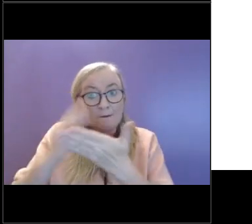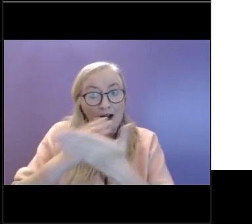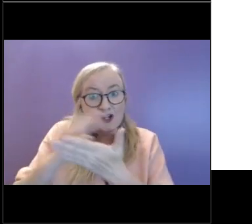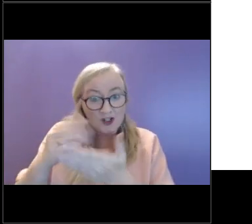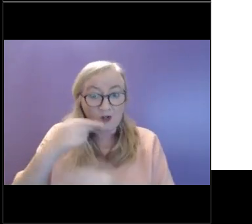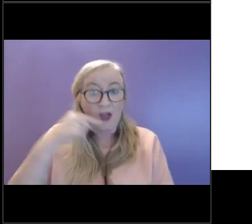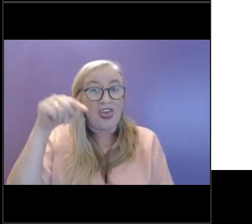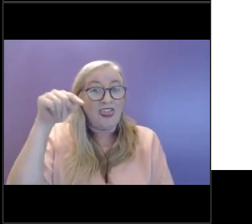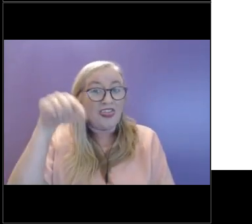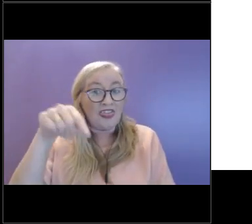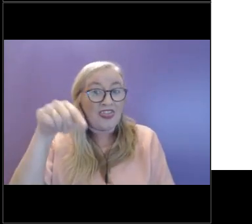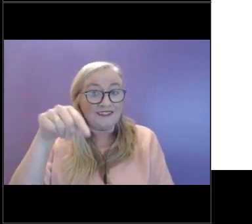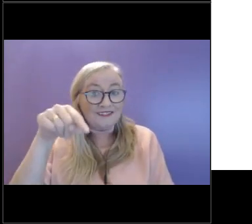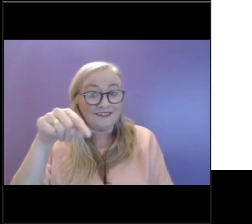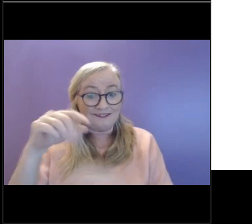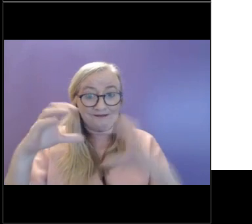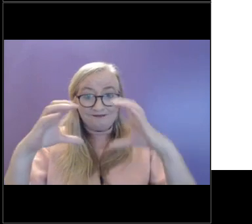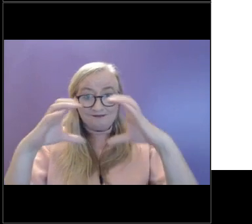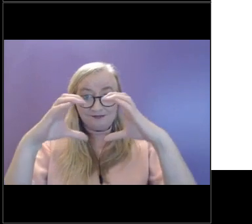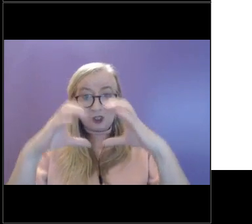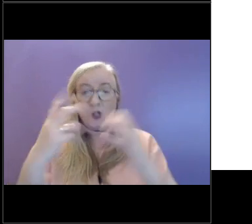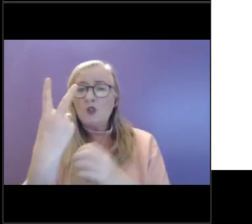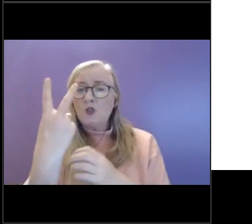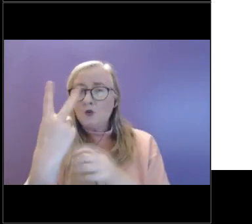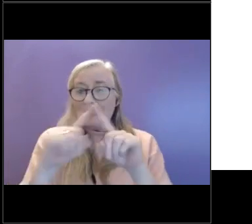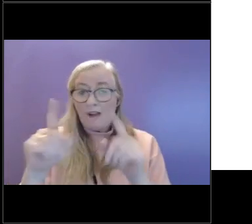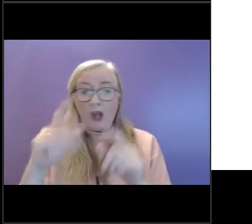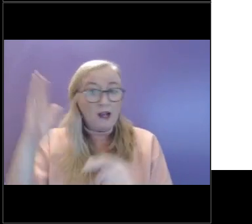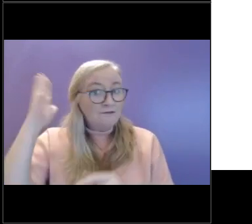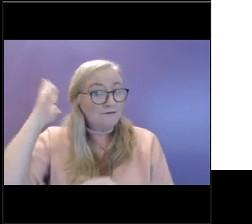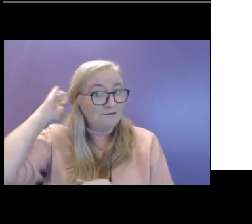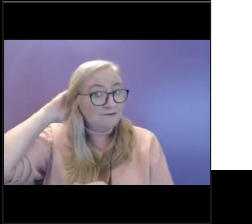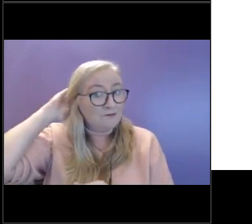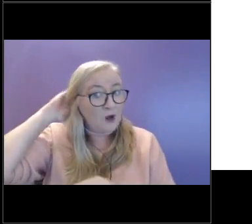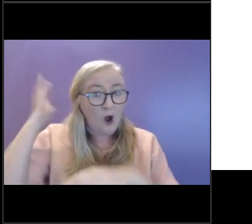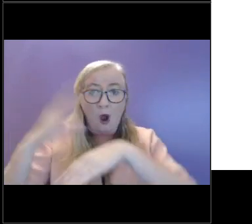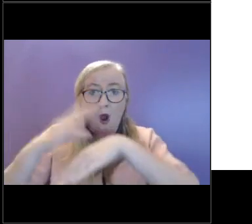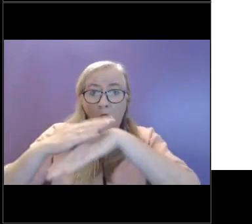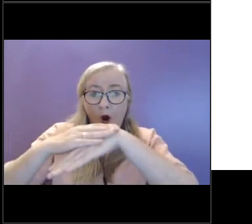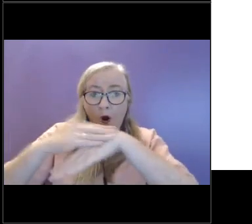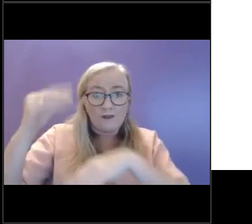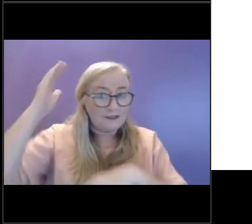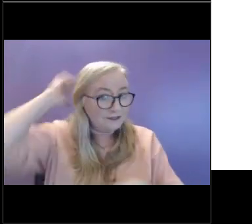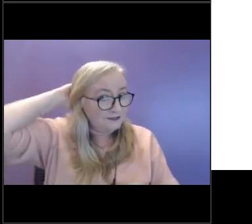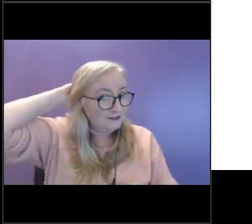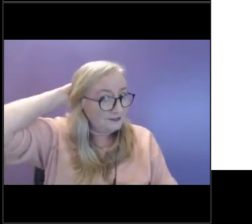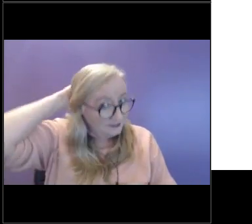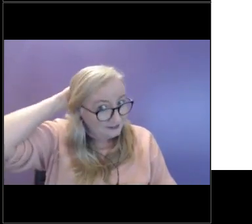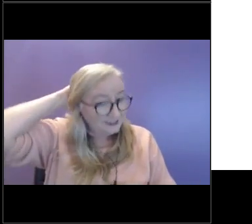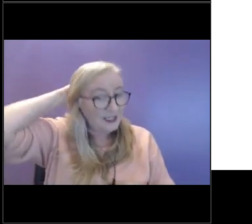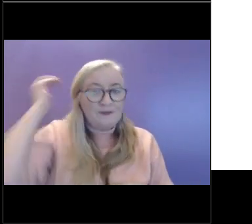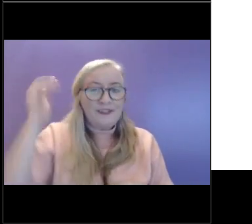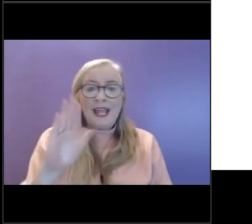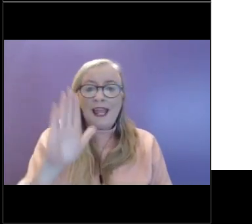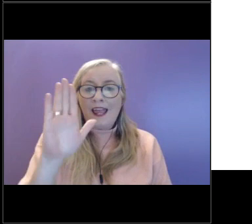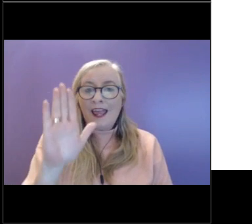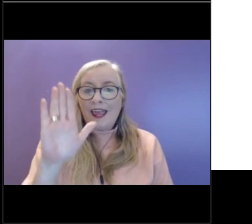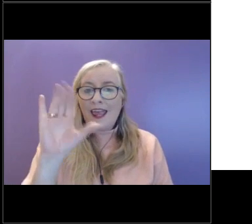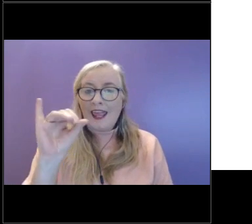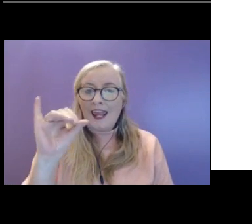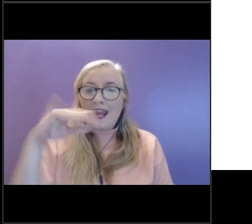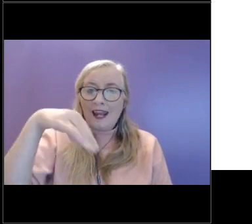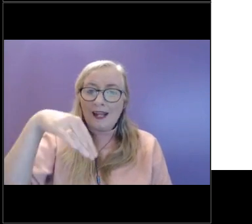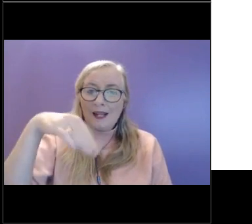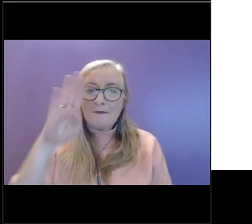diagram, we're focusing on two of the kind of main areas. The very old part, which is the feel there, that's our amygdala and limbic system. So that looks